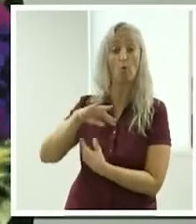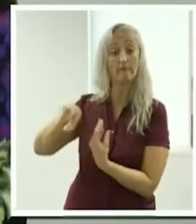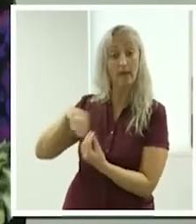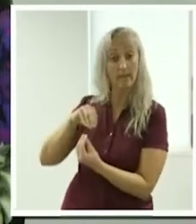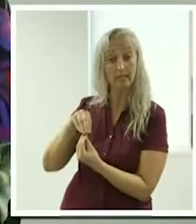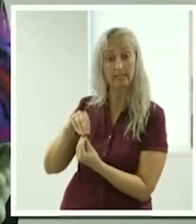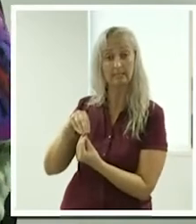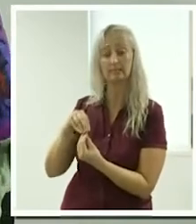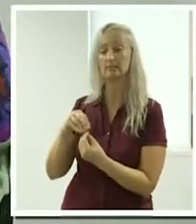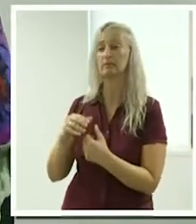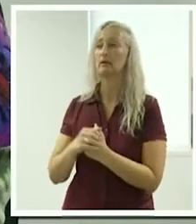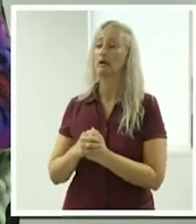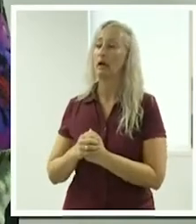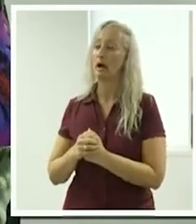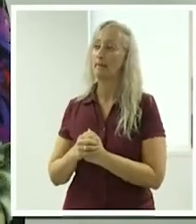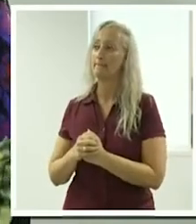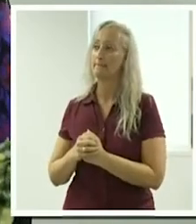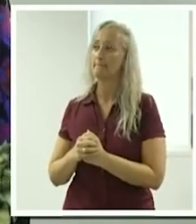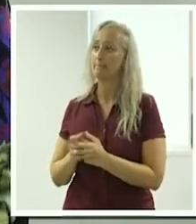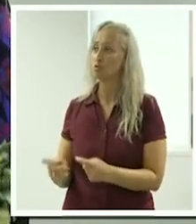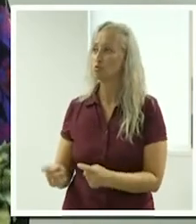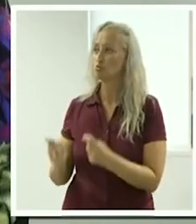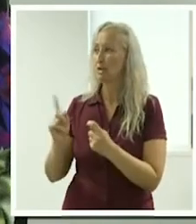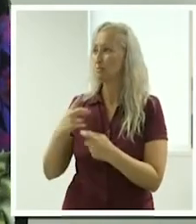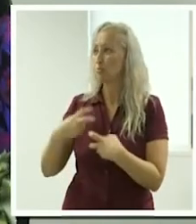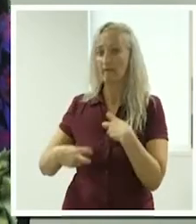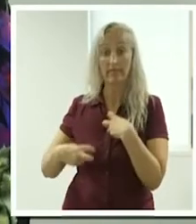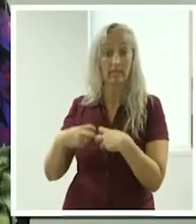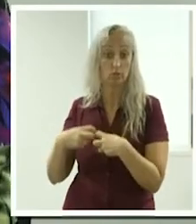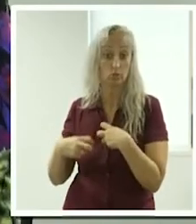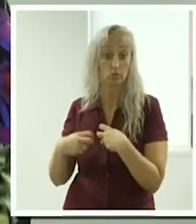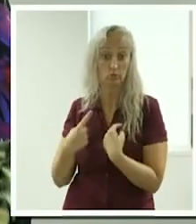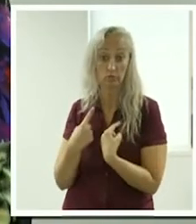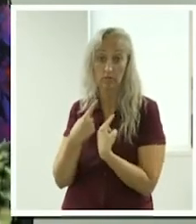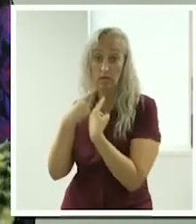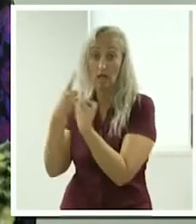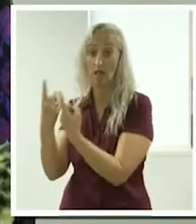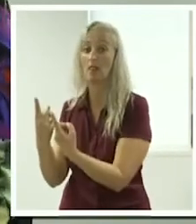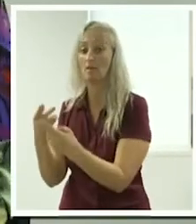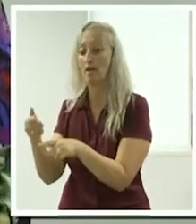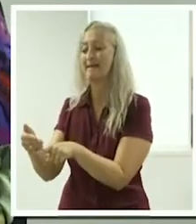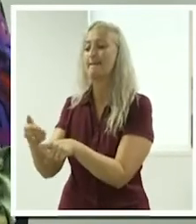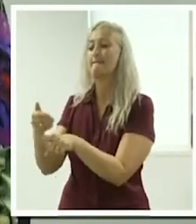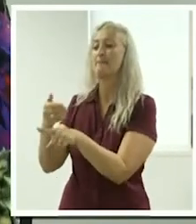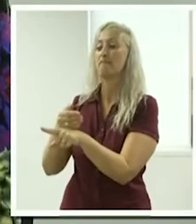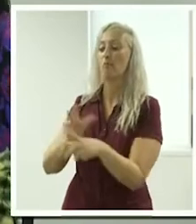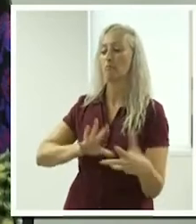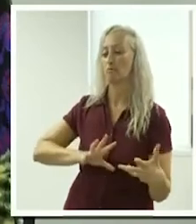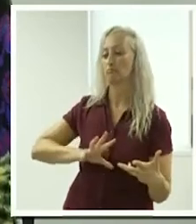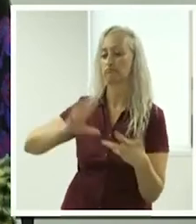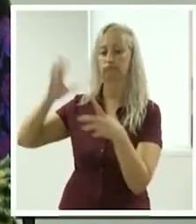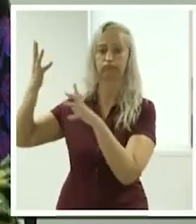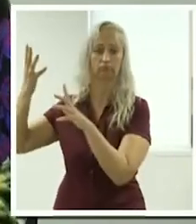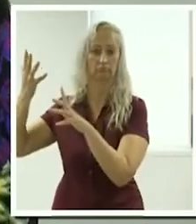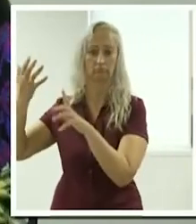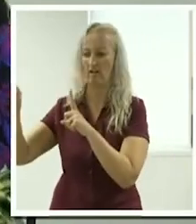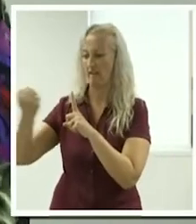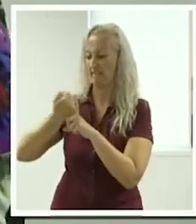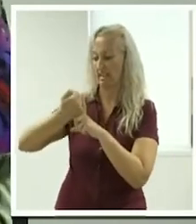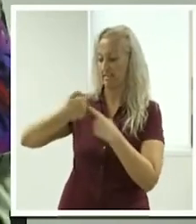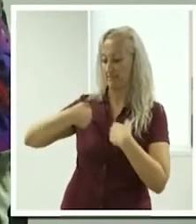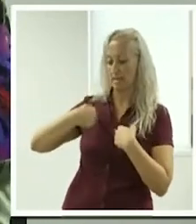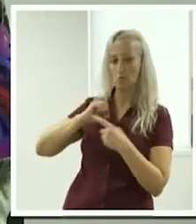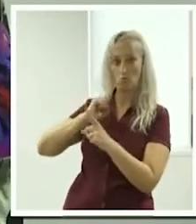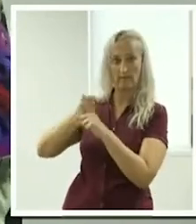communicate, bring up the issue as soon as possible before it either affects you or the